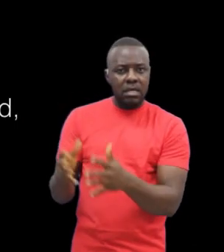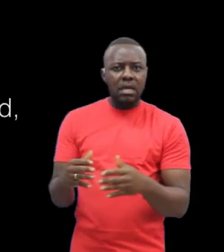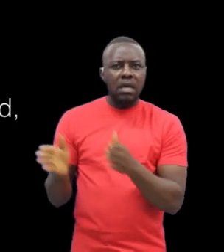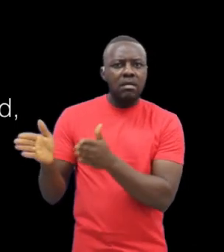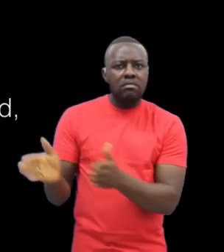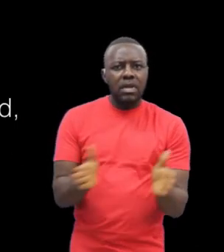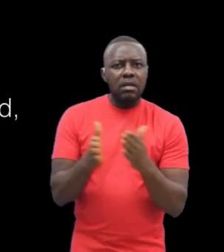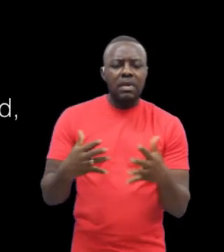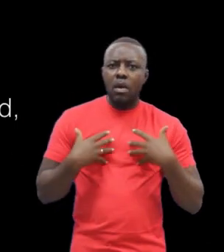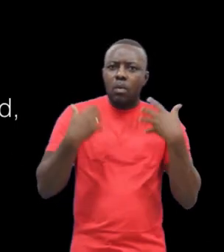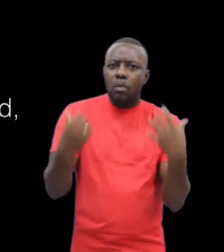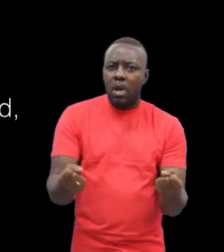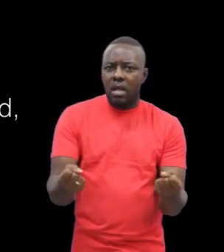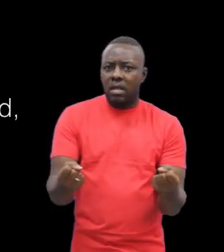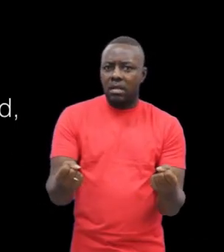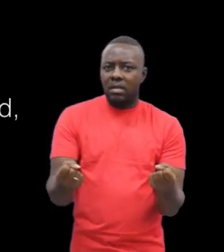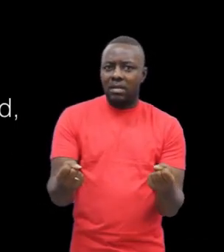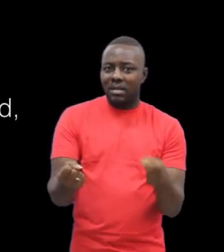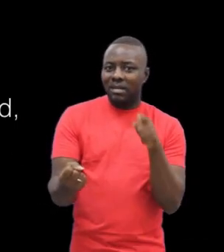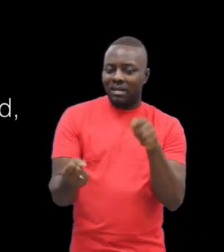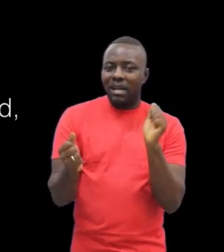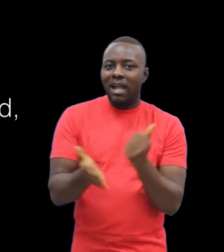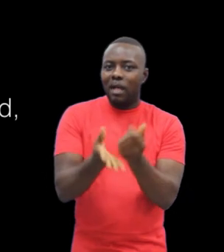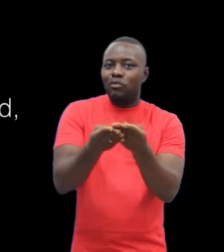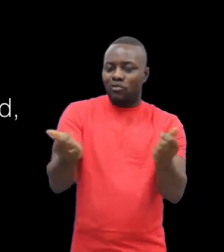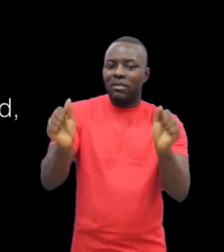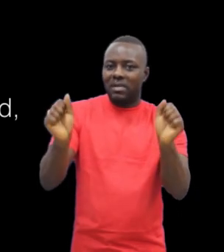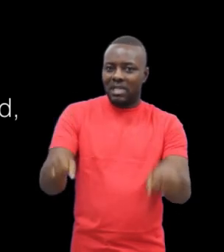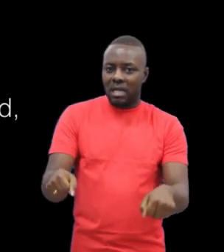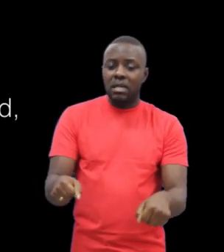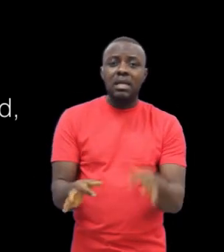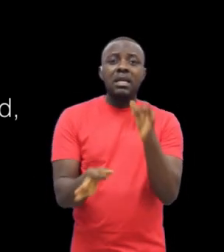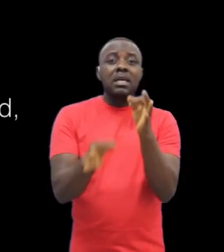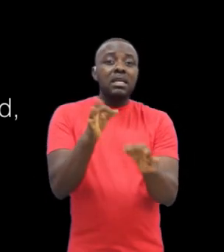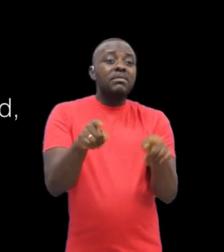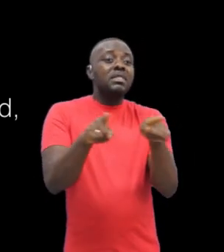made to solve them. They have been mastered elsewhere,